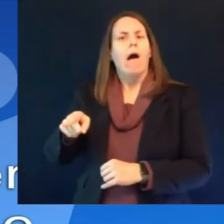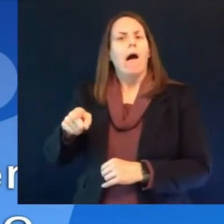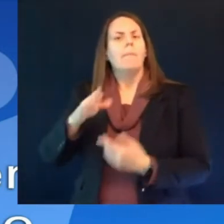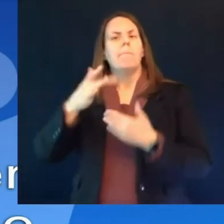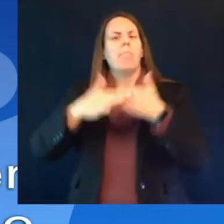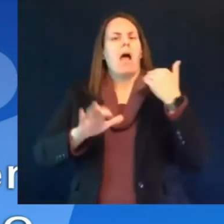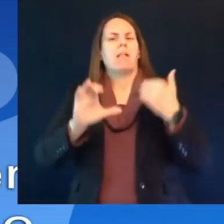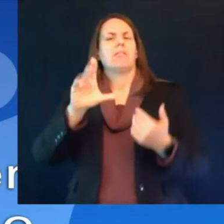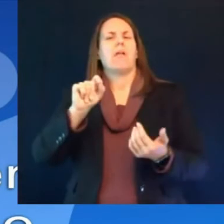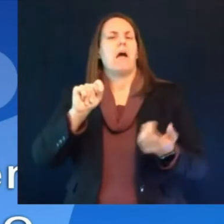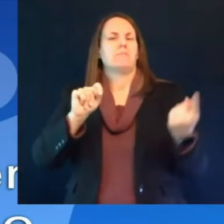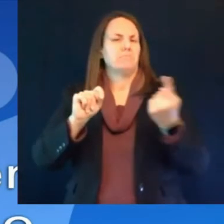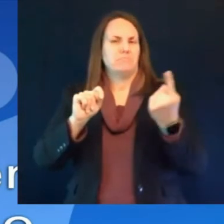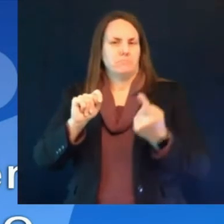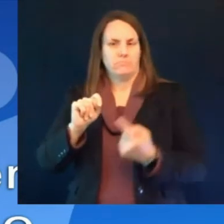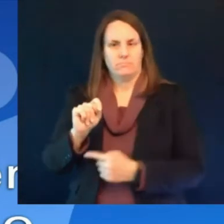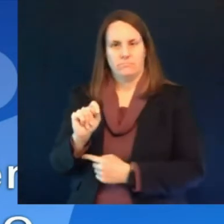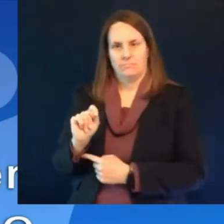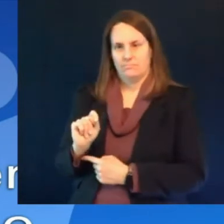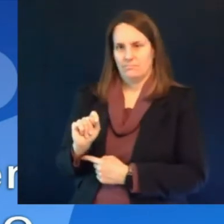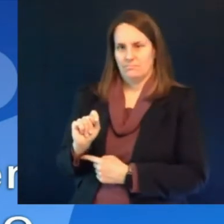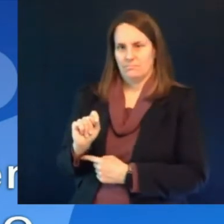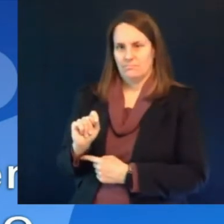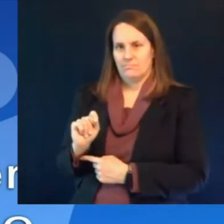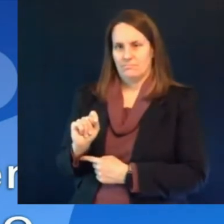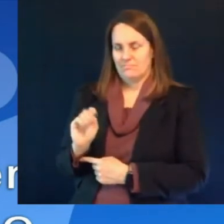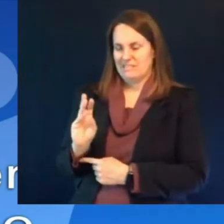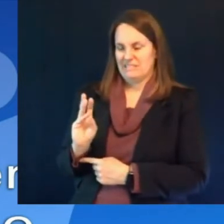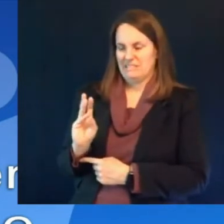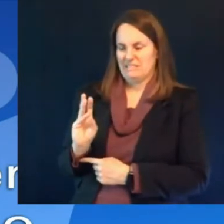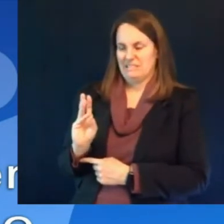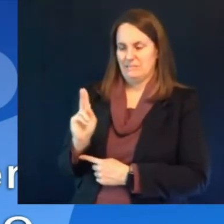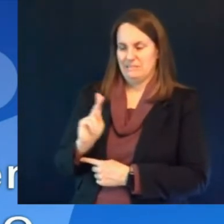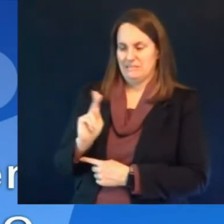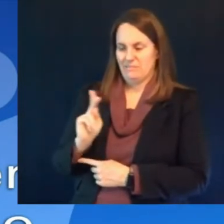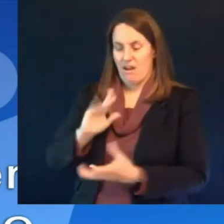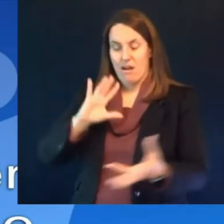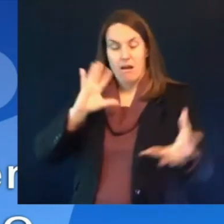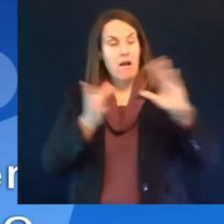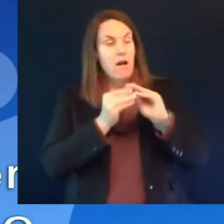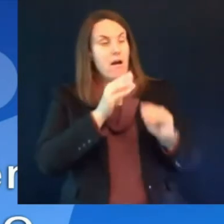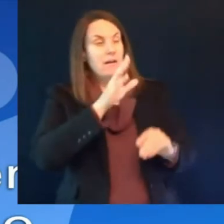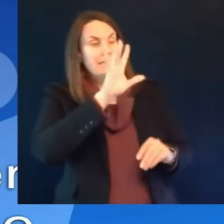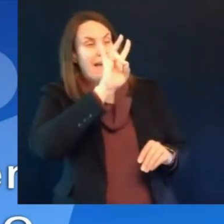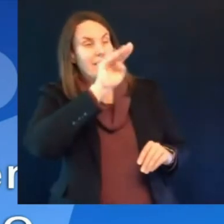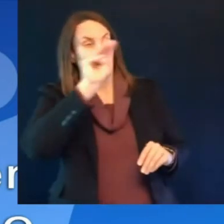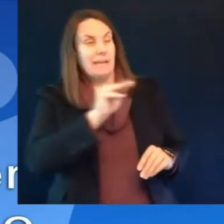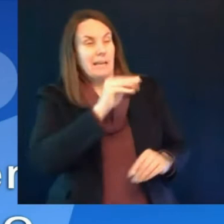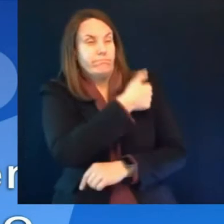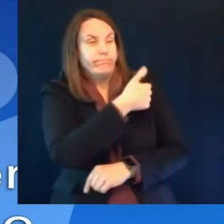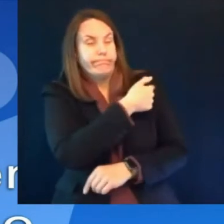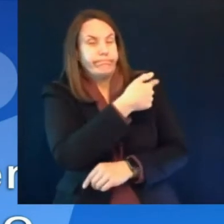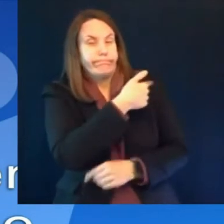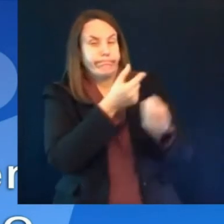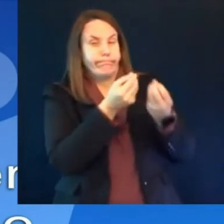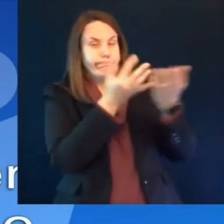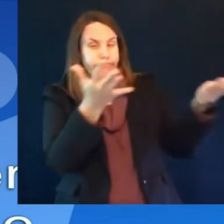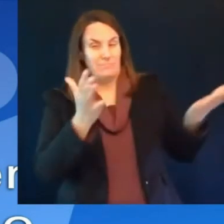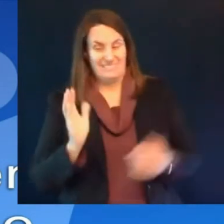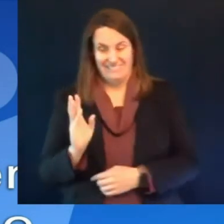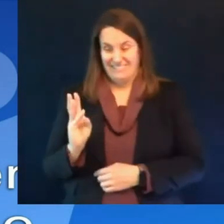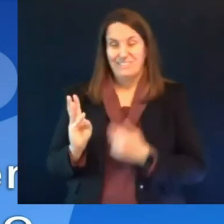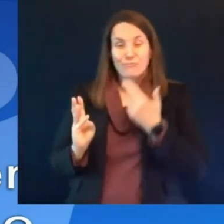doses of the johnson and johnson i mean is this causing some unnecessary panic